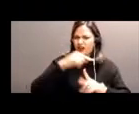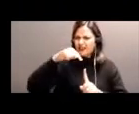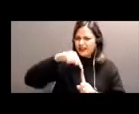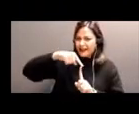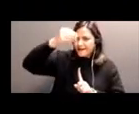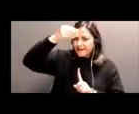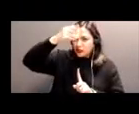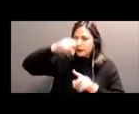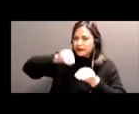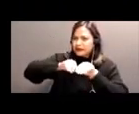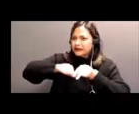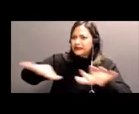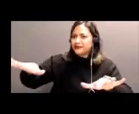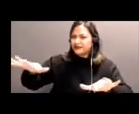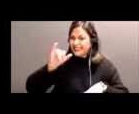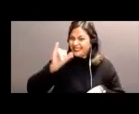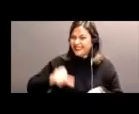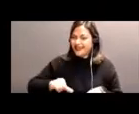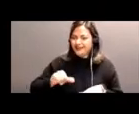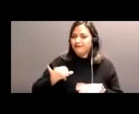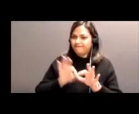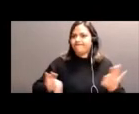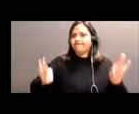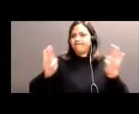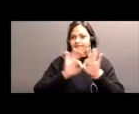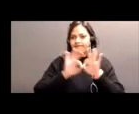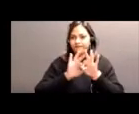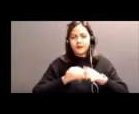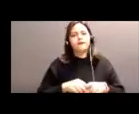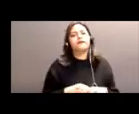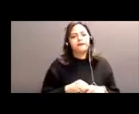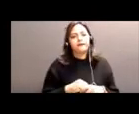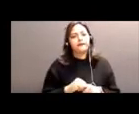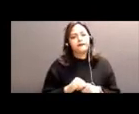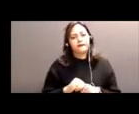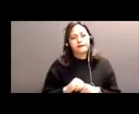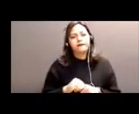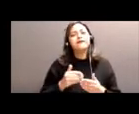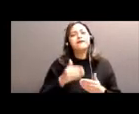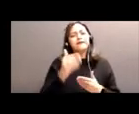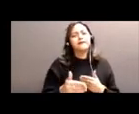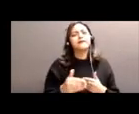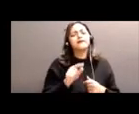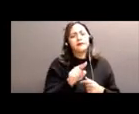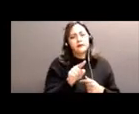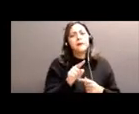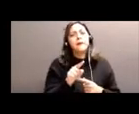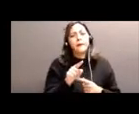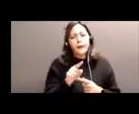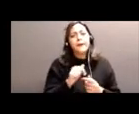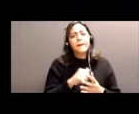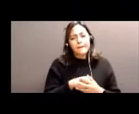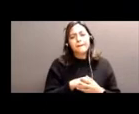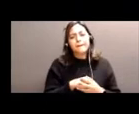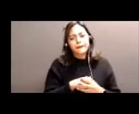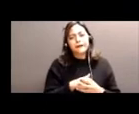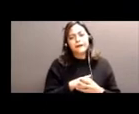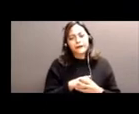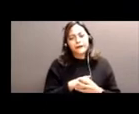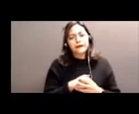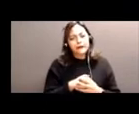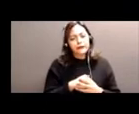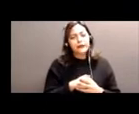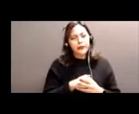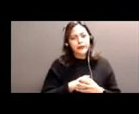I've shared with you now on our next slide, something that we've got a population on our participants